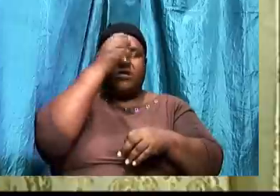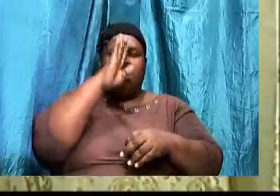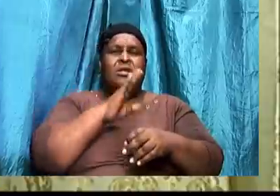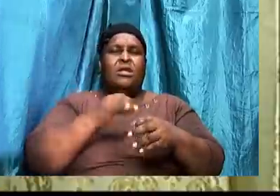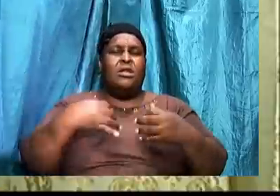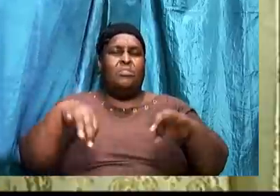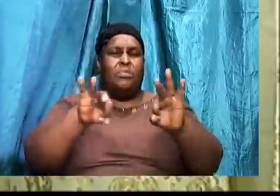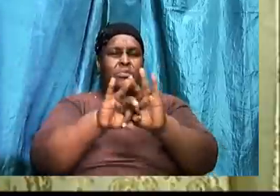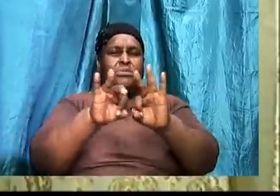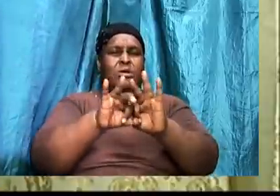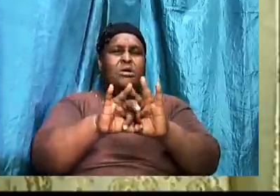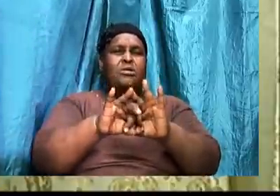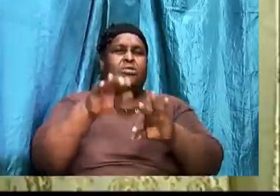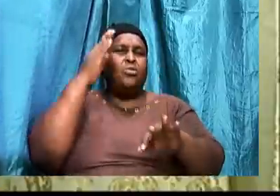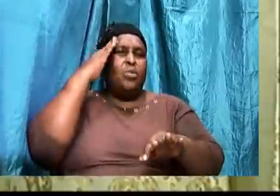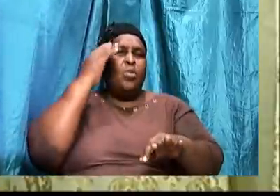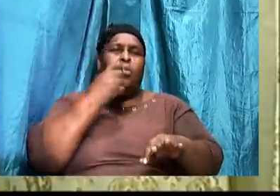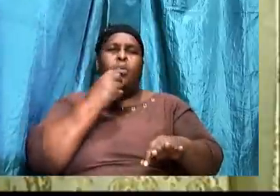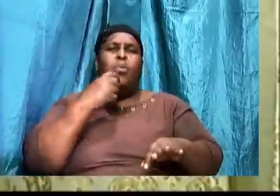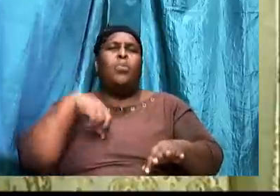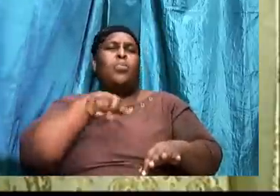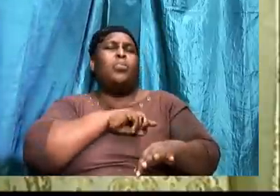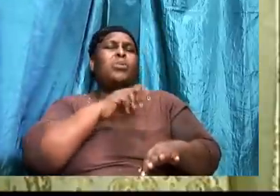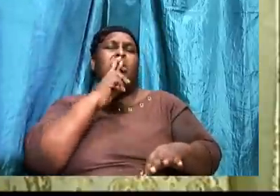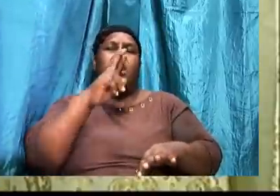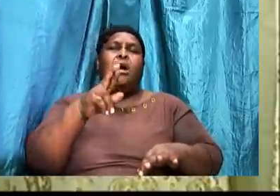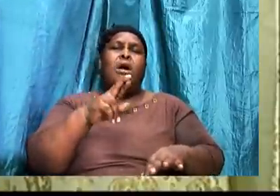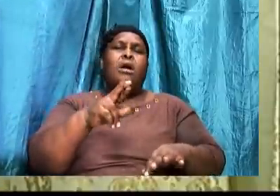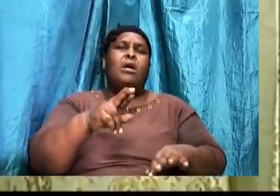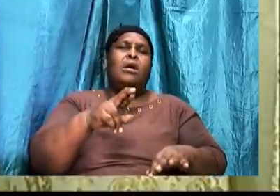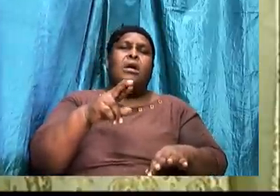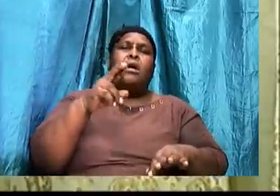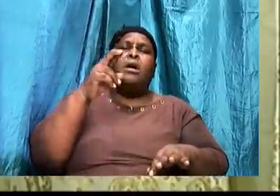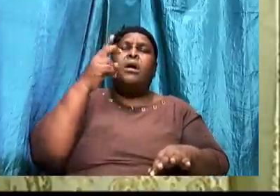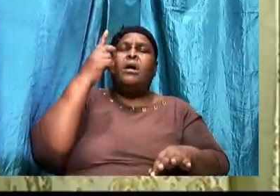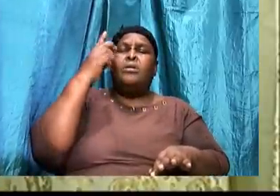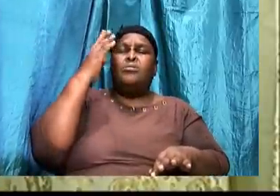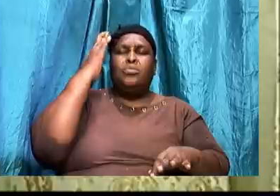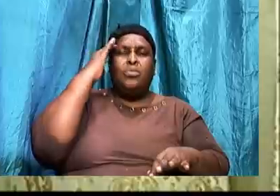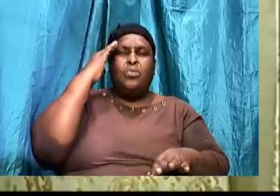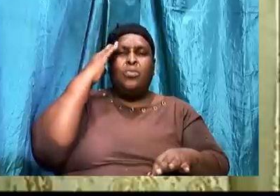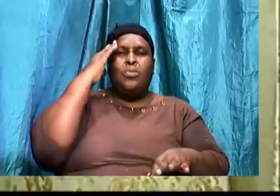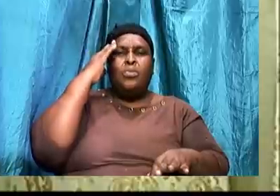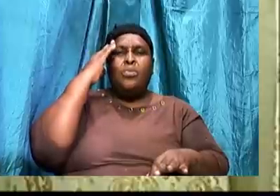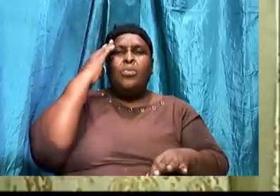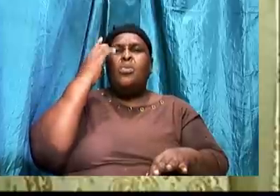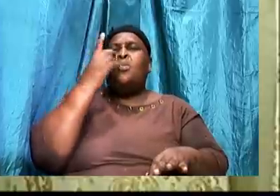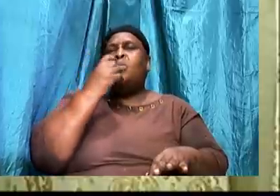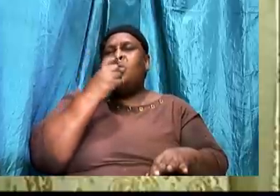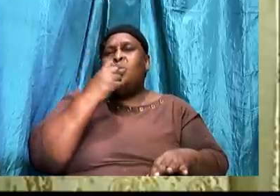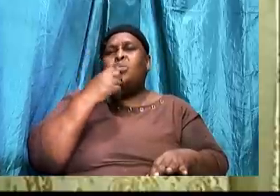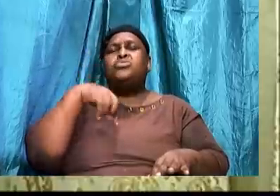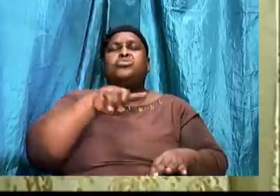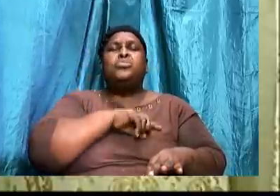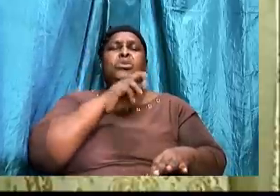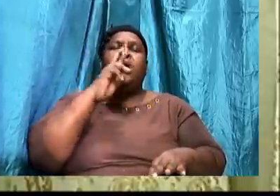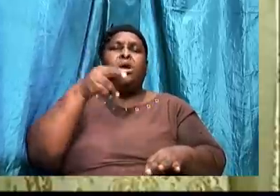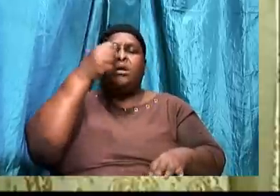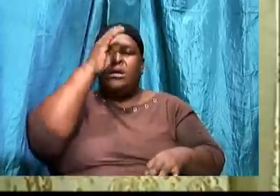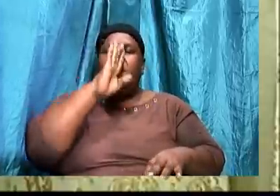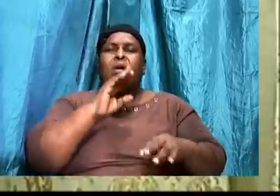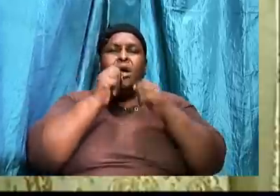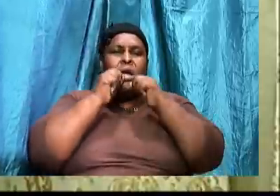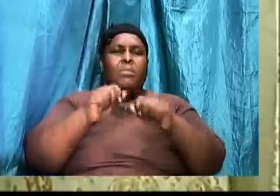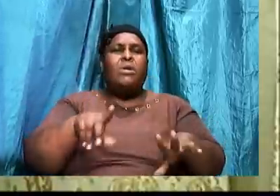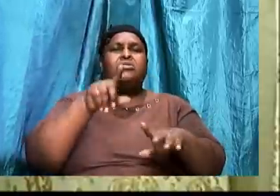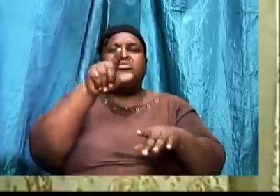That we know who we are. And know whose we are. God bless you. We thank you for